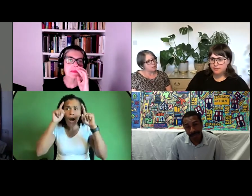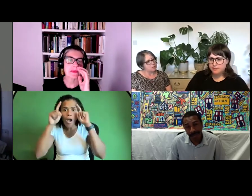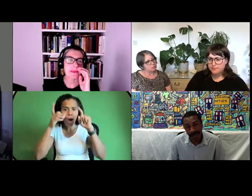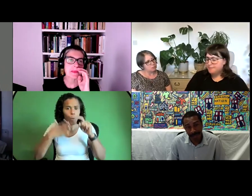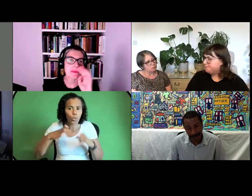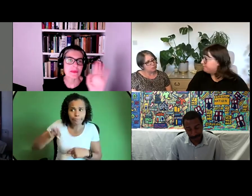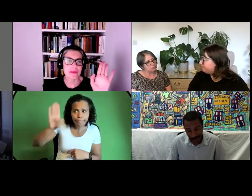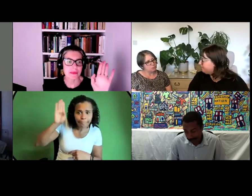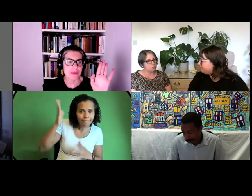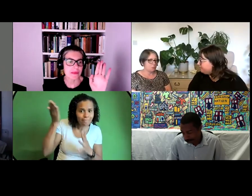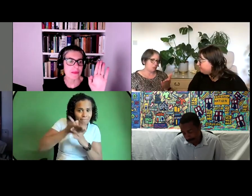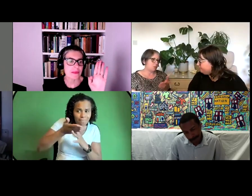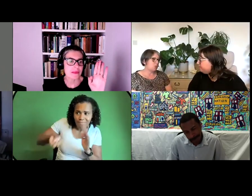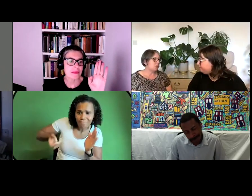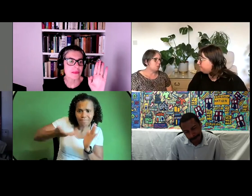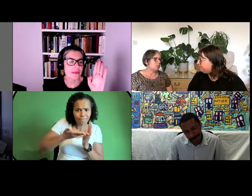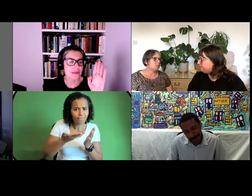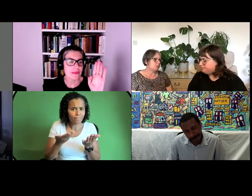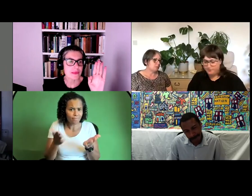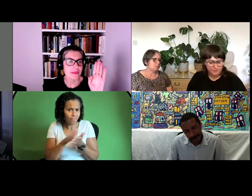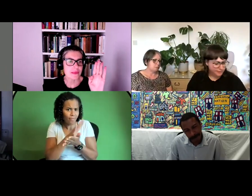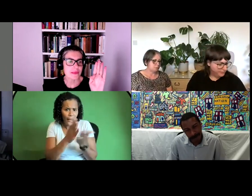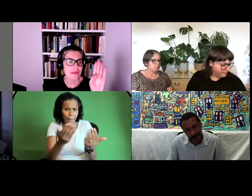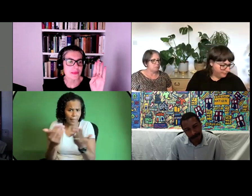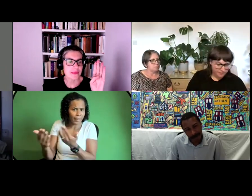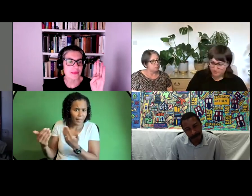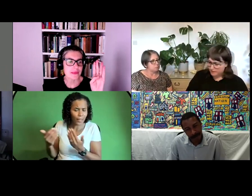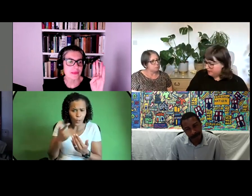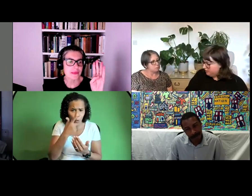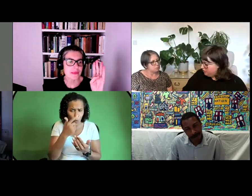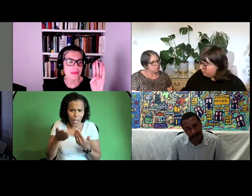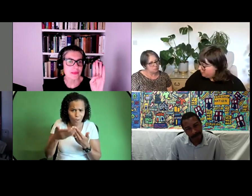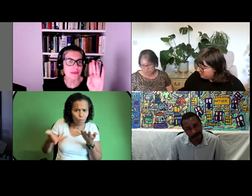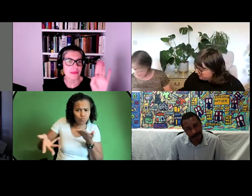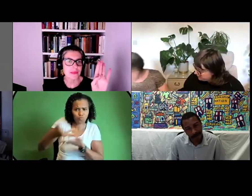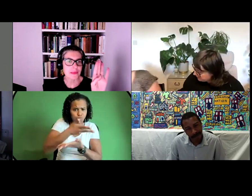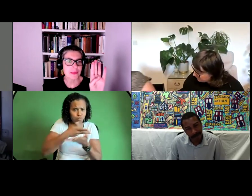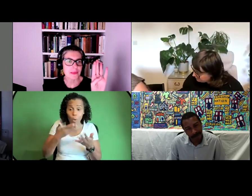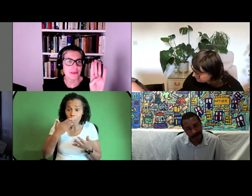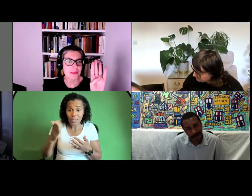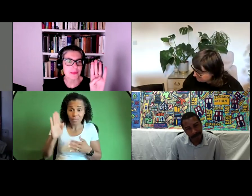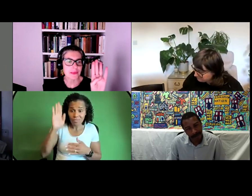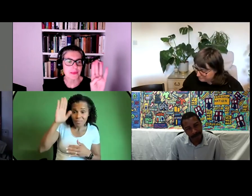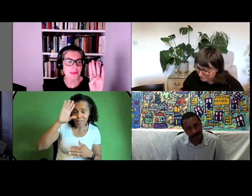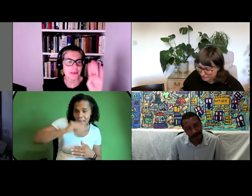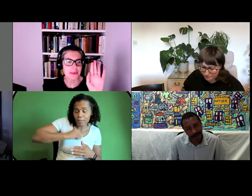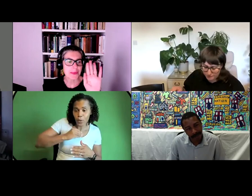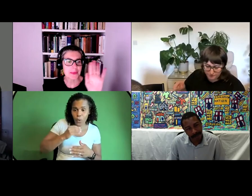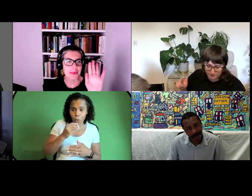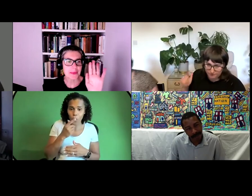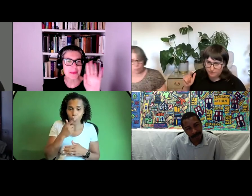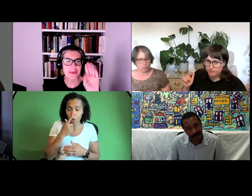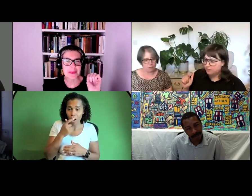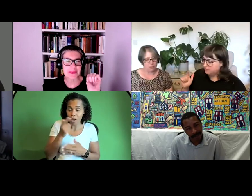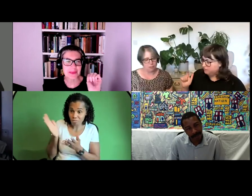presentations what tim just said if you wanted to build on that um do you kind of let me know and i can always kind of um